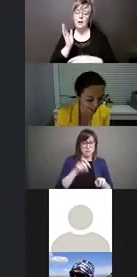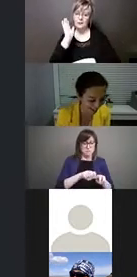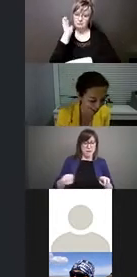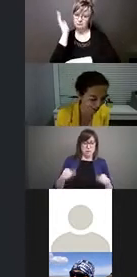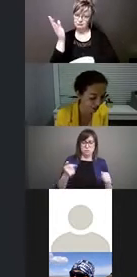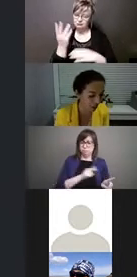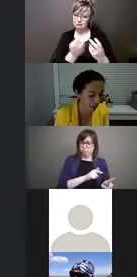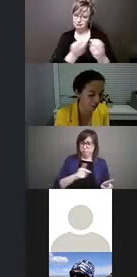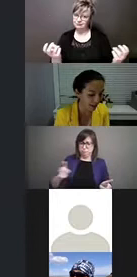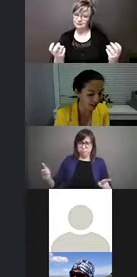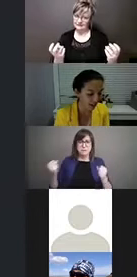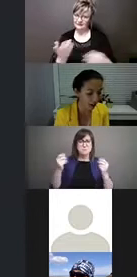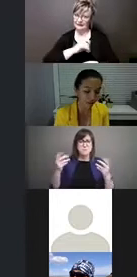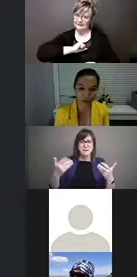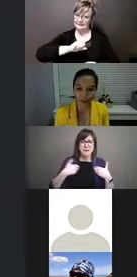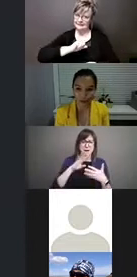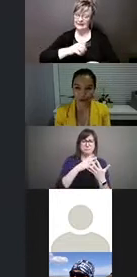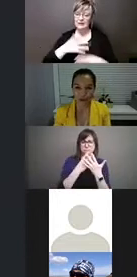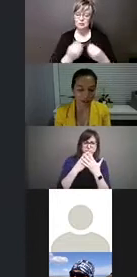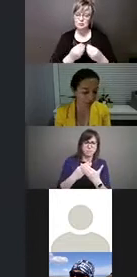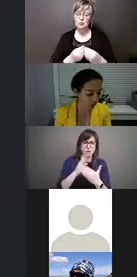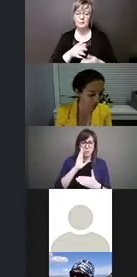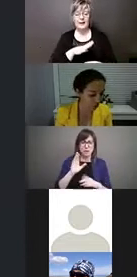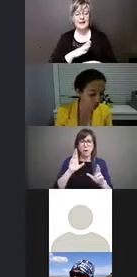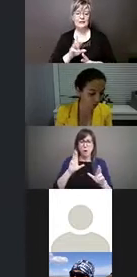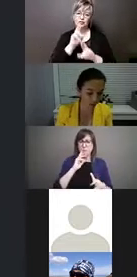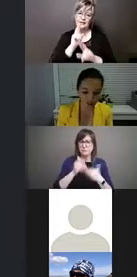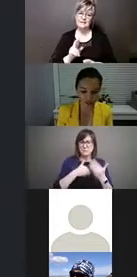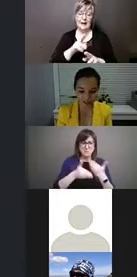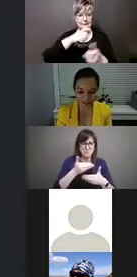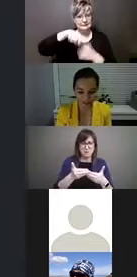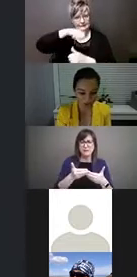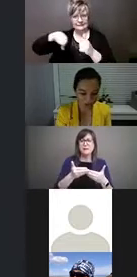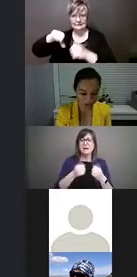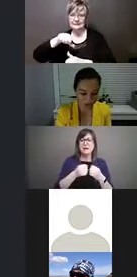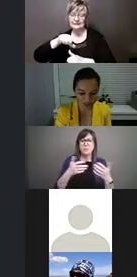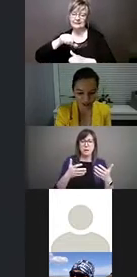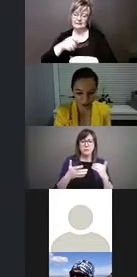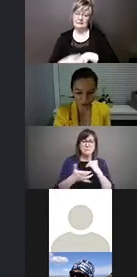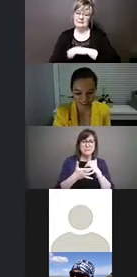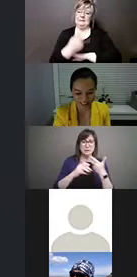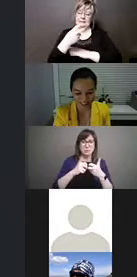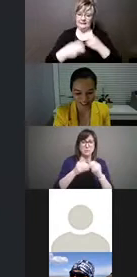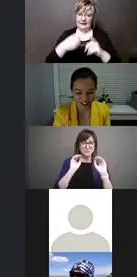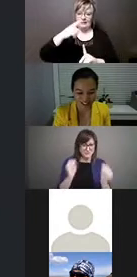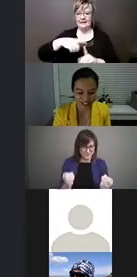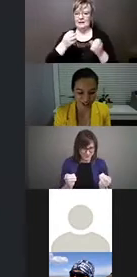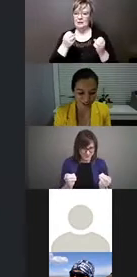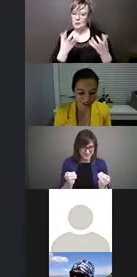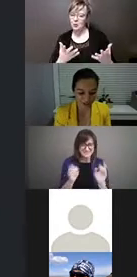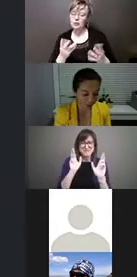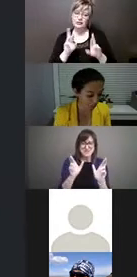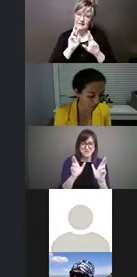packed schedule, but hopefully we'll go through them without too much technical issues and hope that the challenges,